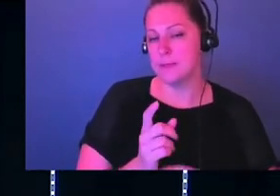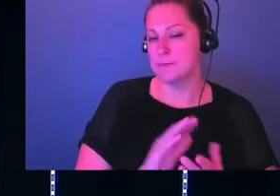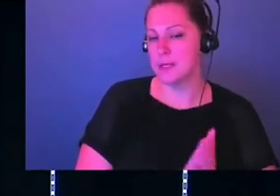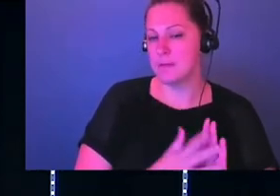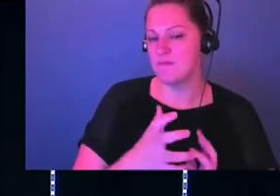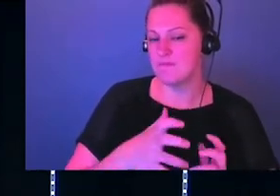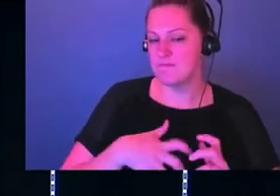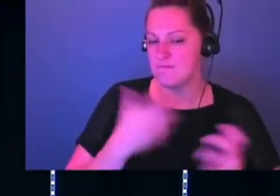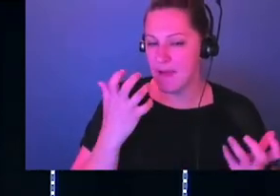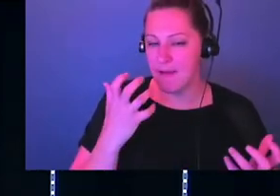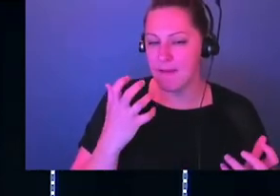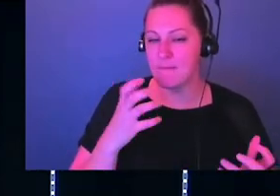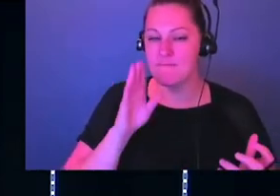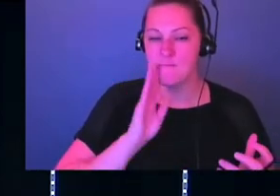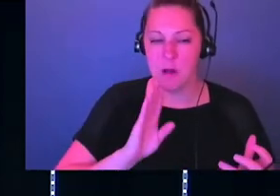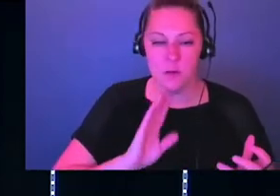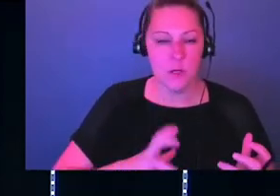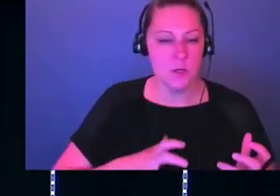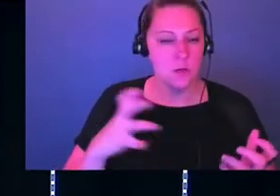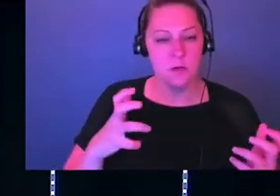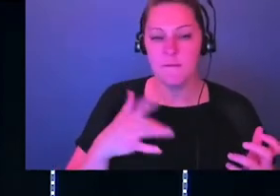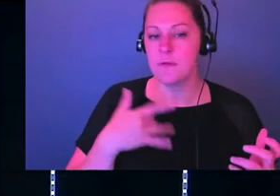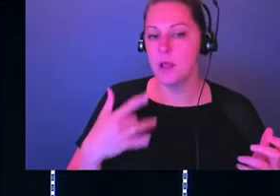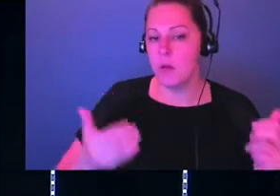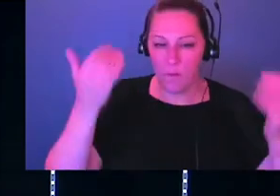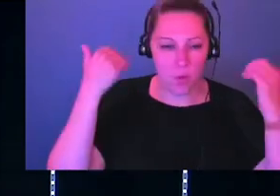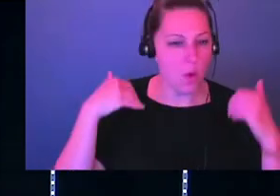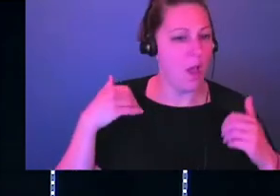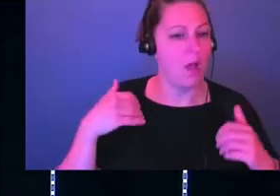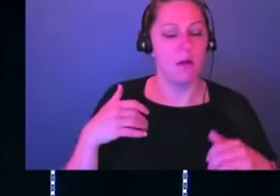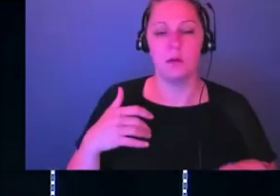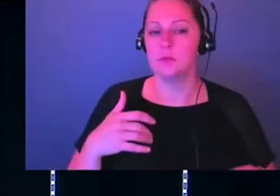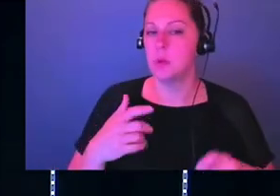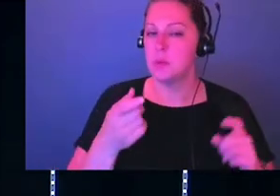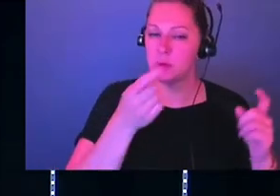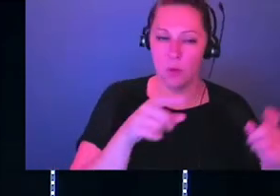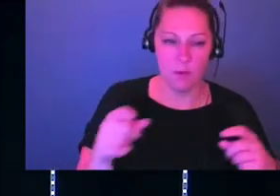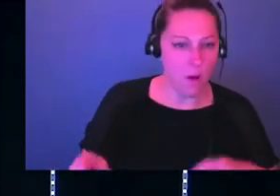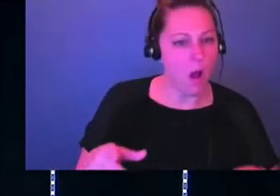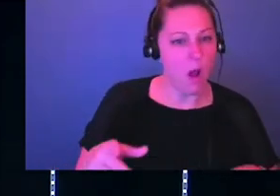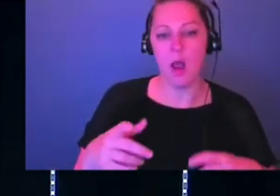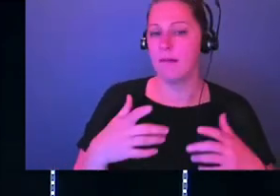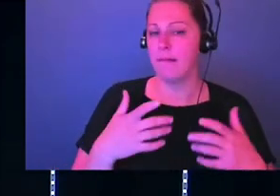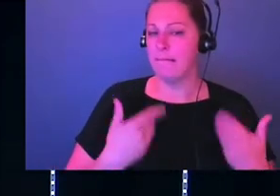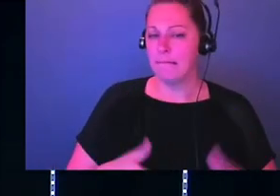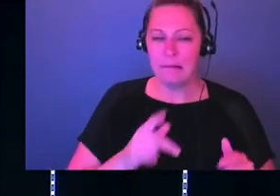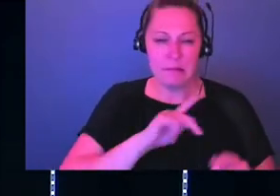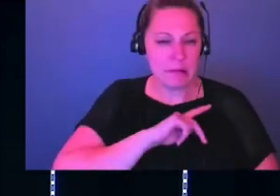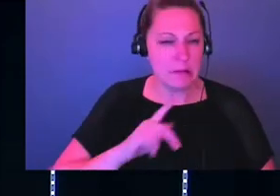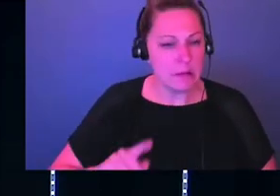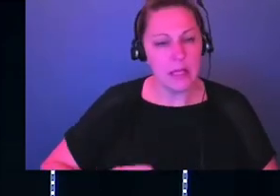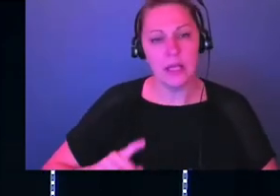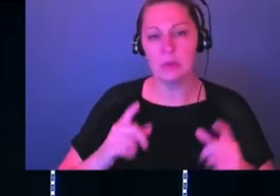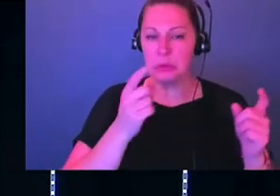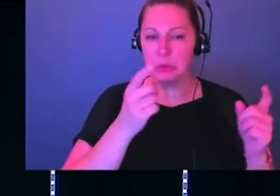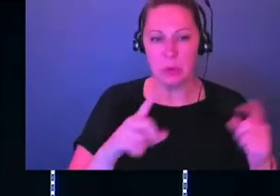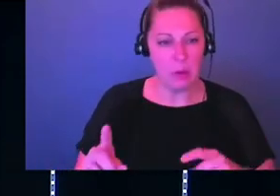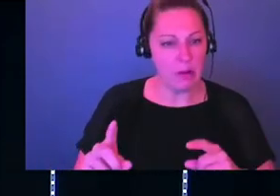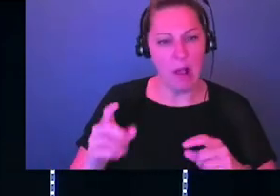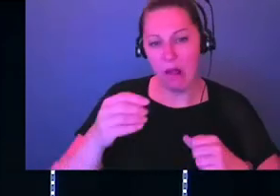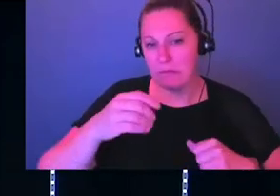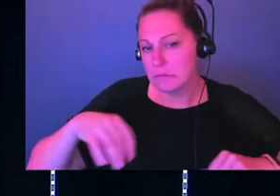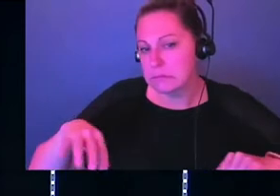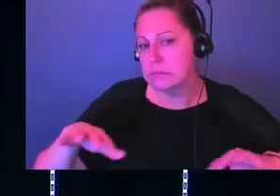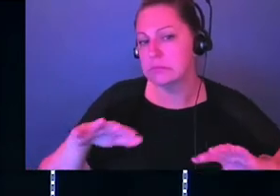mad. You know what mean? Like real frustrated. He's overwhelmed by what's going on, what's happened to him as king, just what's going on in the kingdom